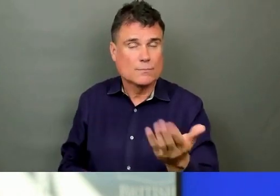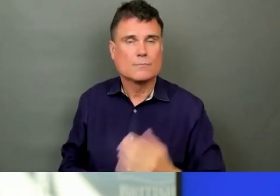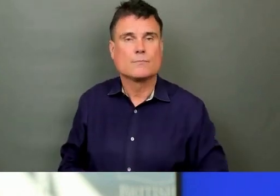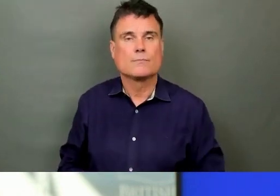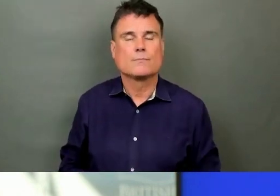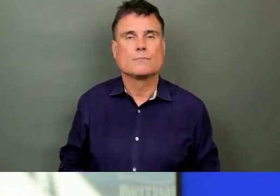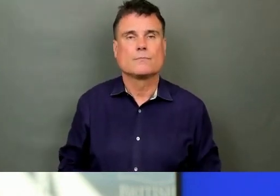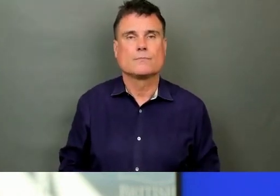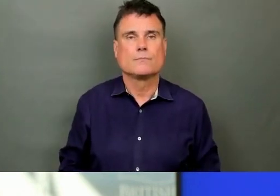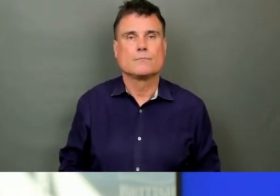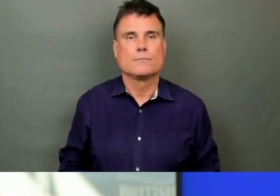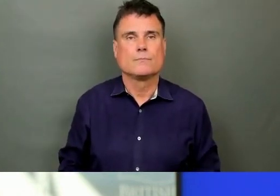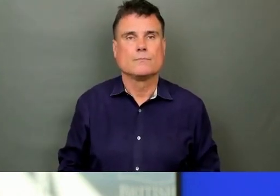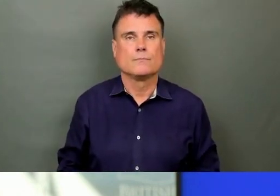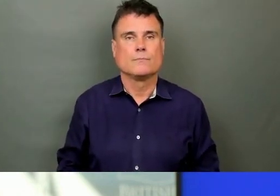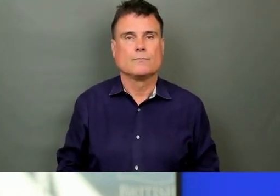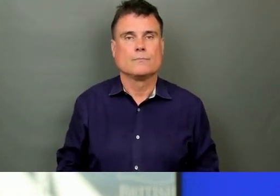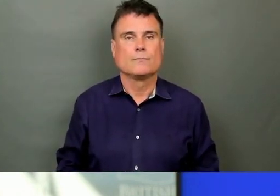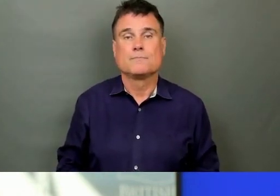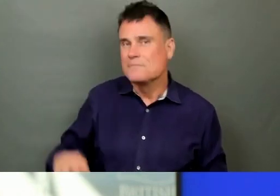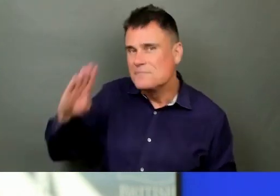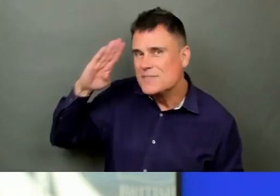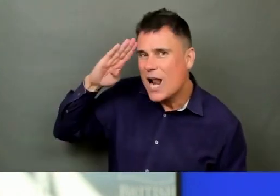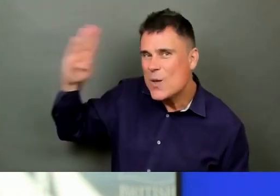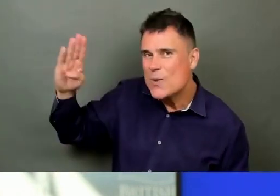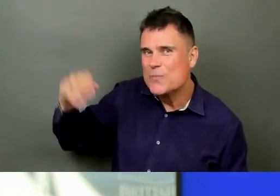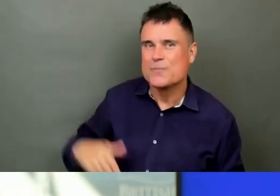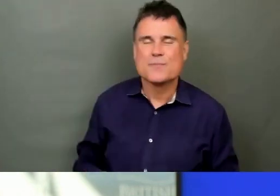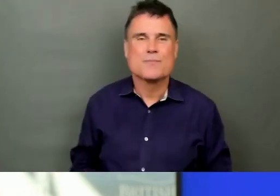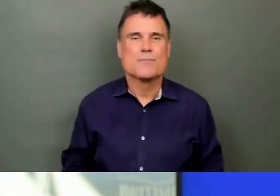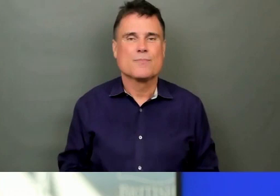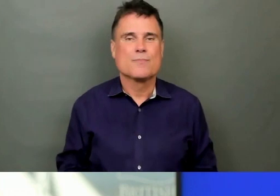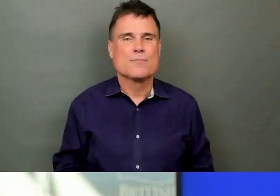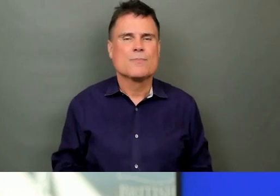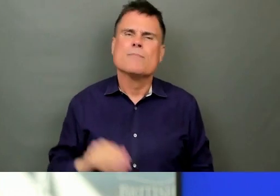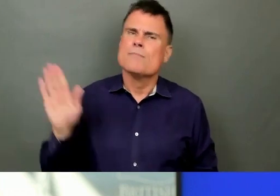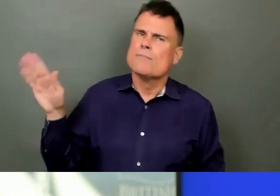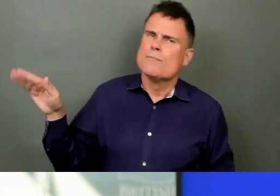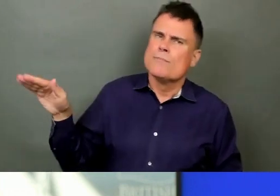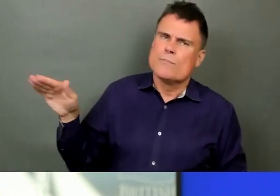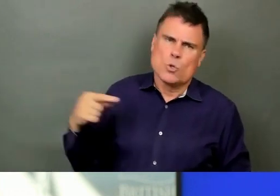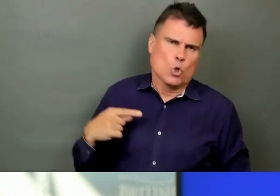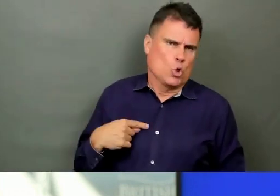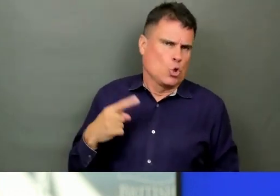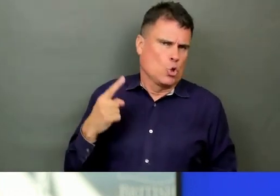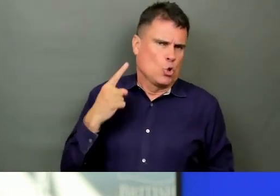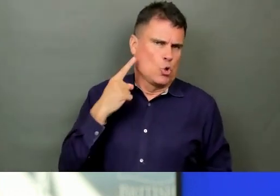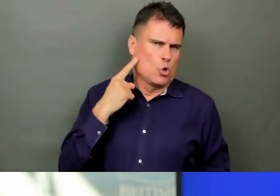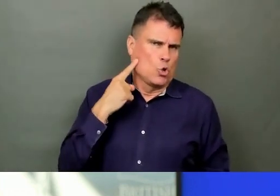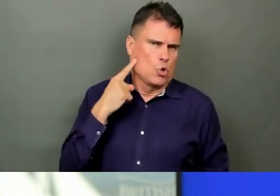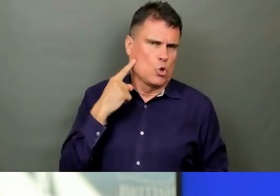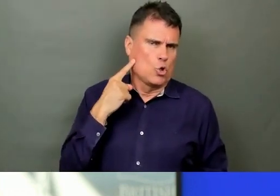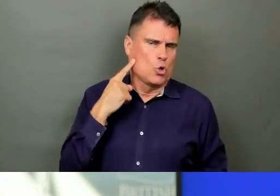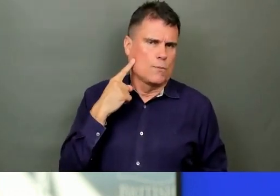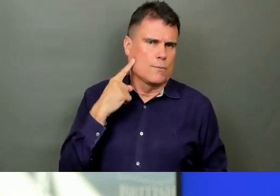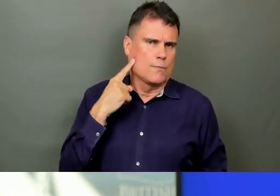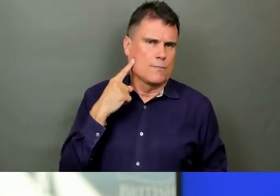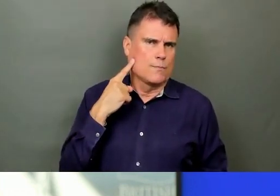Hi, Minister. I heard there the different protocols going to place this weekend with regards to